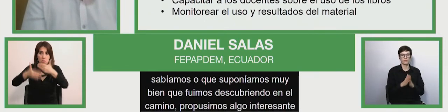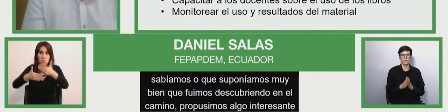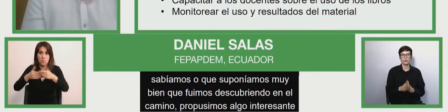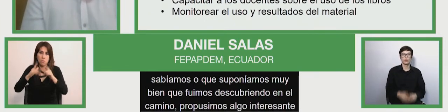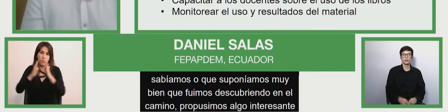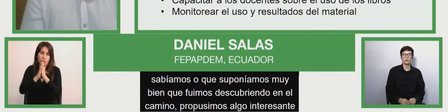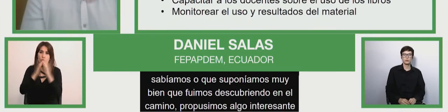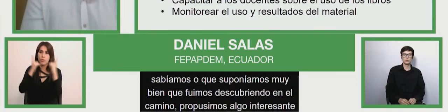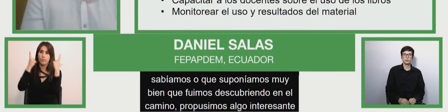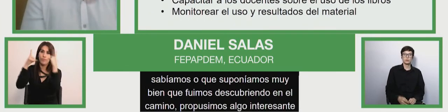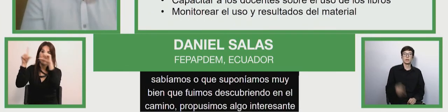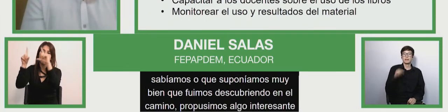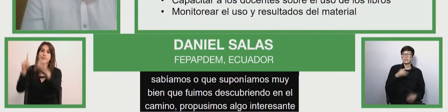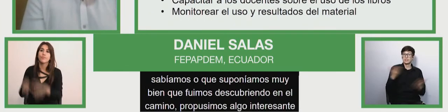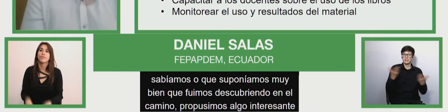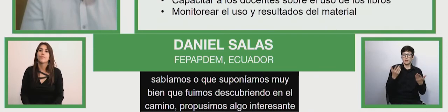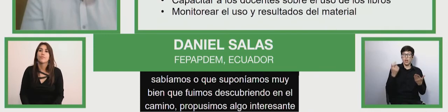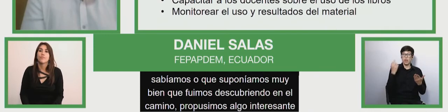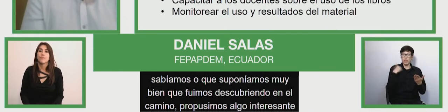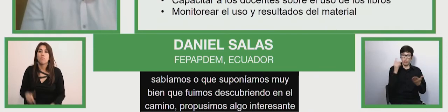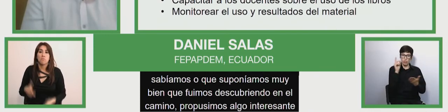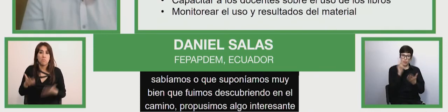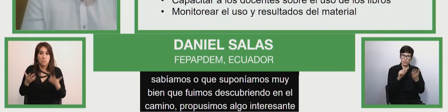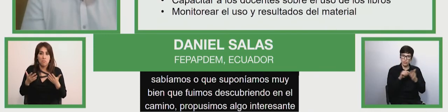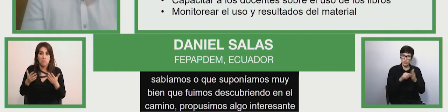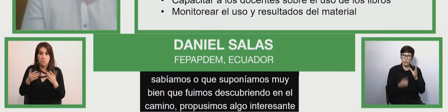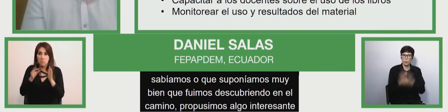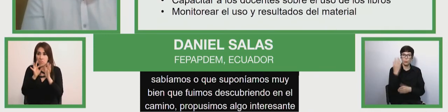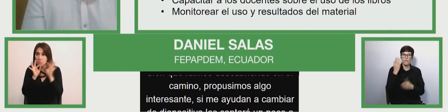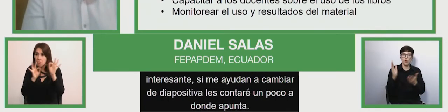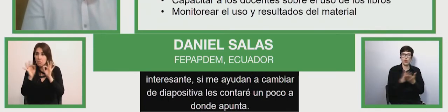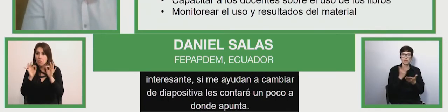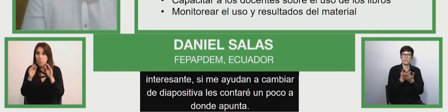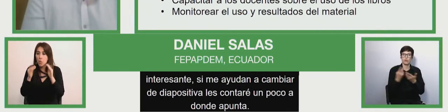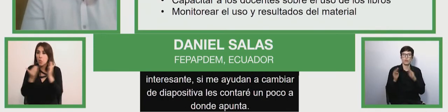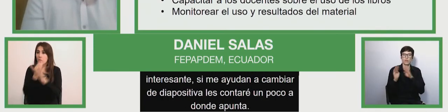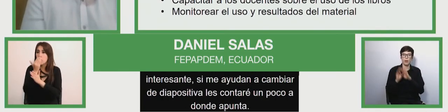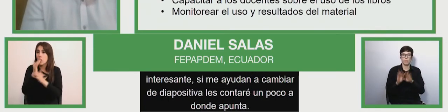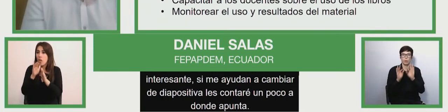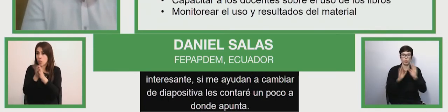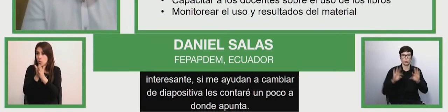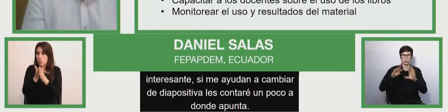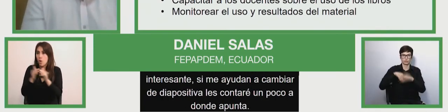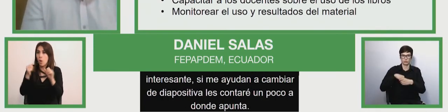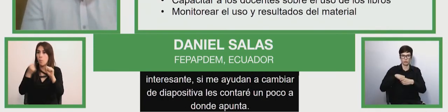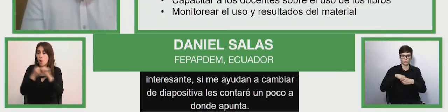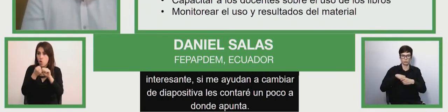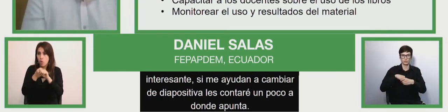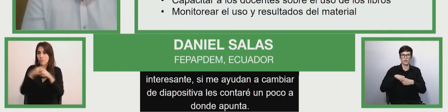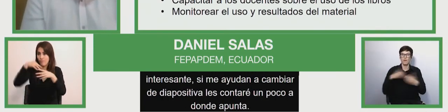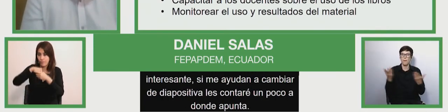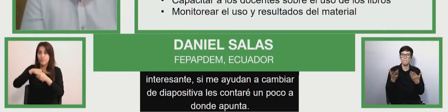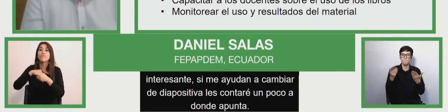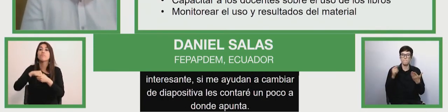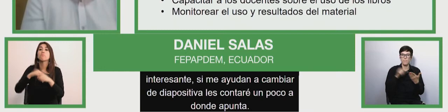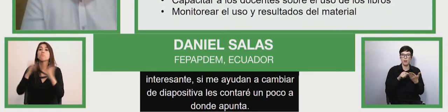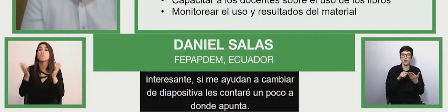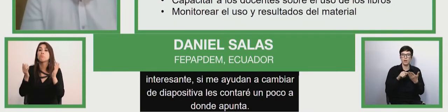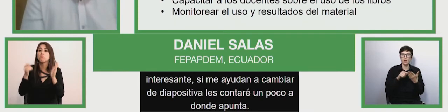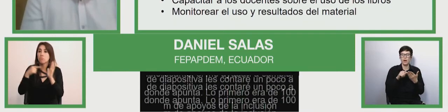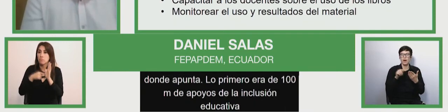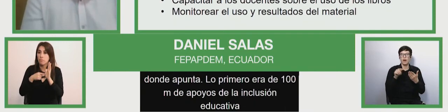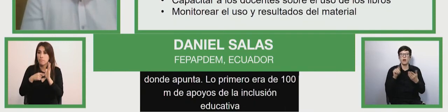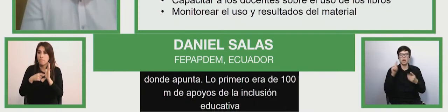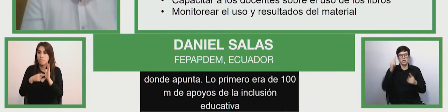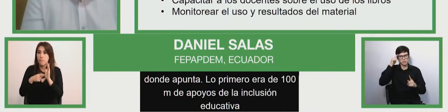this first thing is to sign supportive books who are the general will be receptive